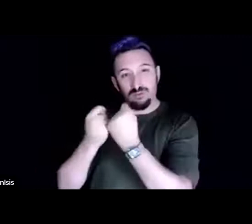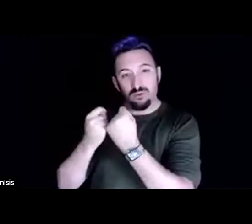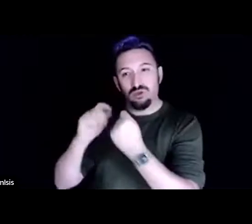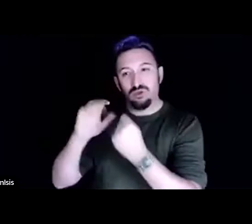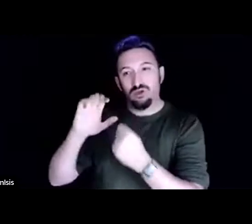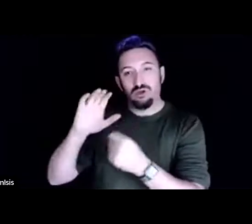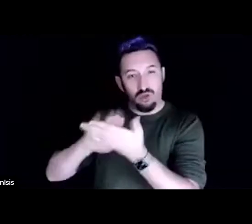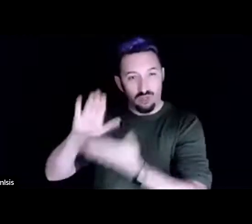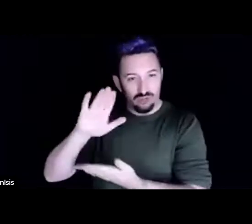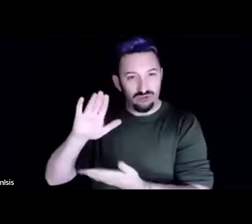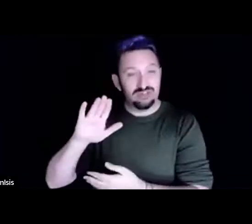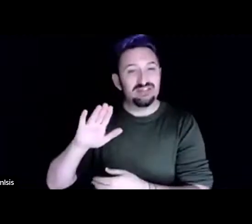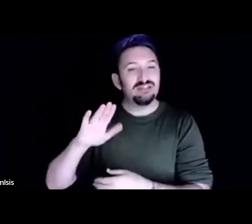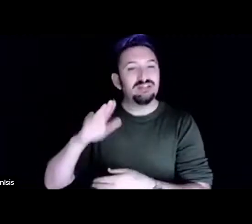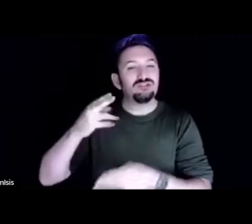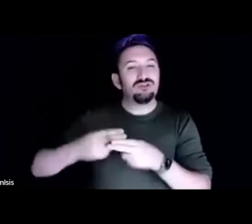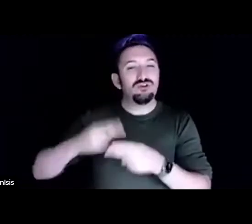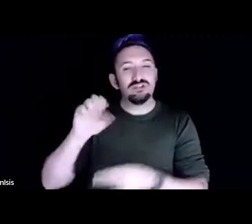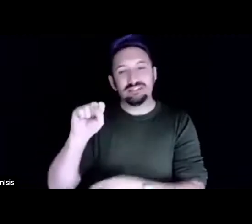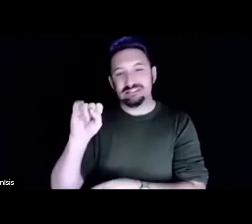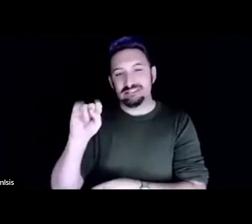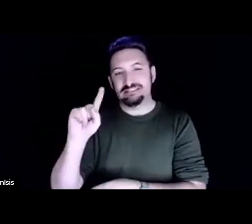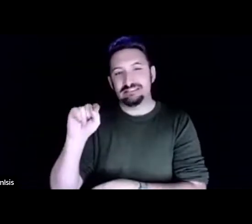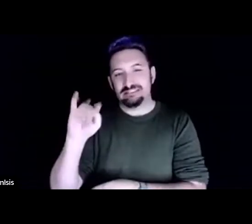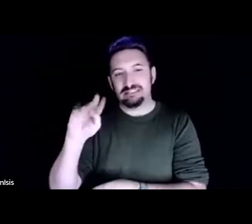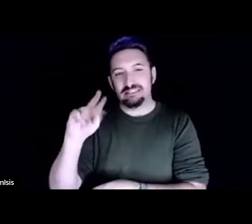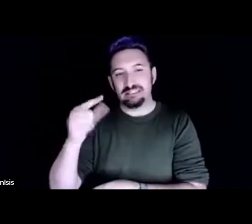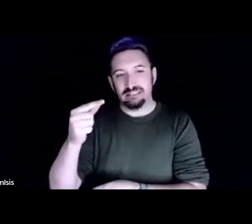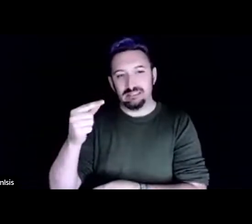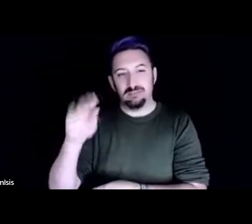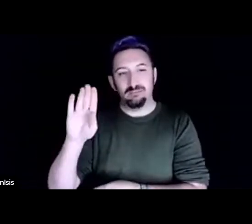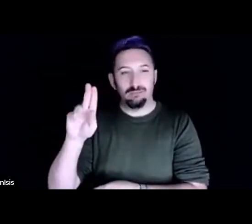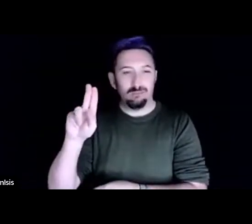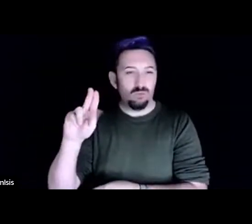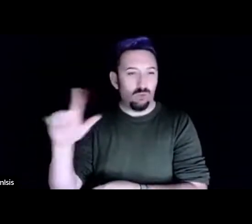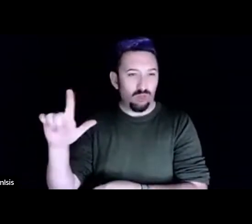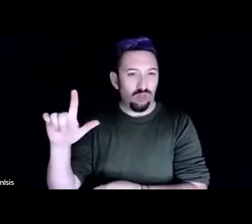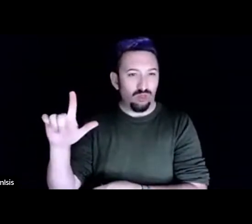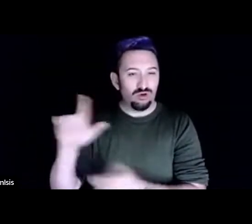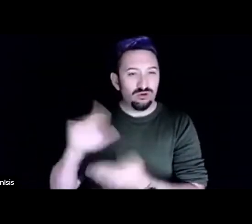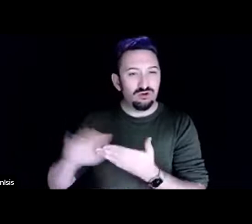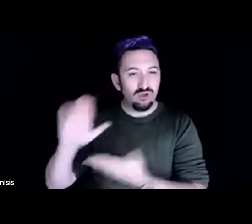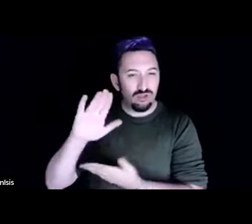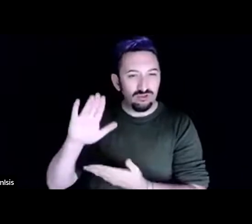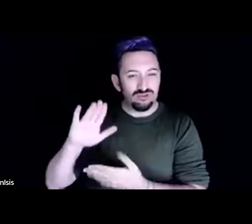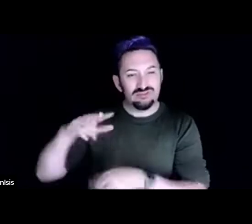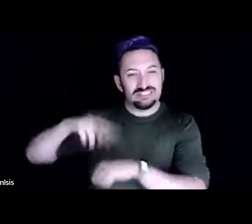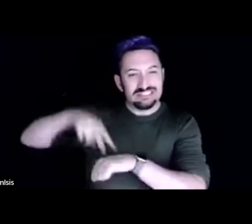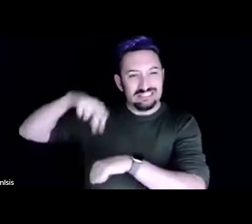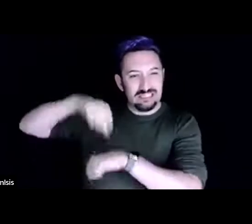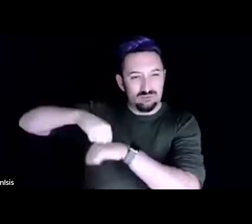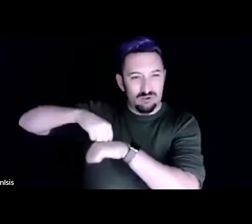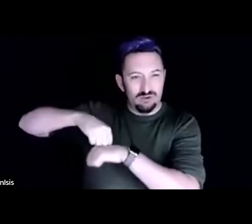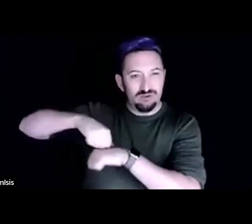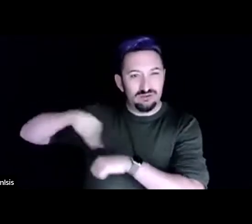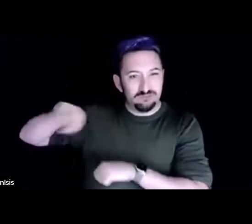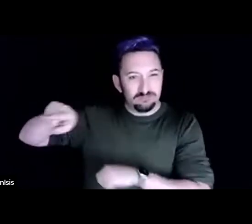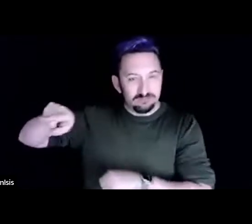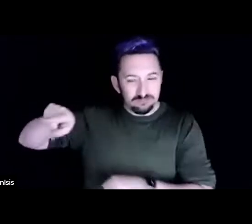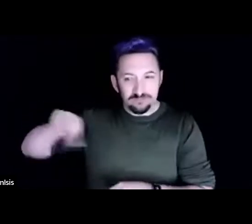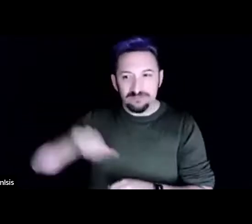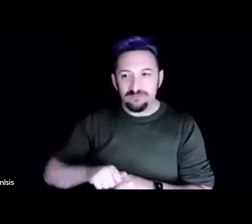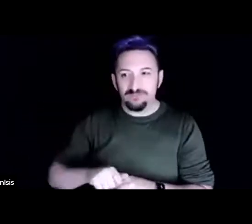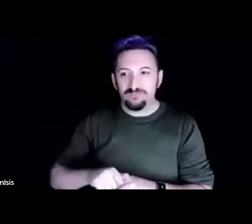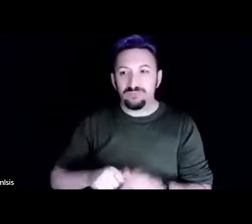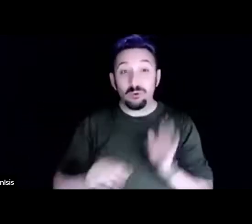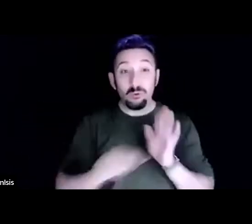Rock Reservation. And so speaking of modeling, I graduated with my degree